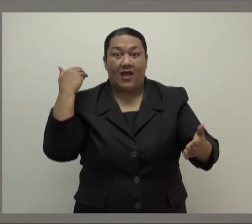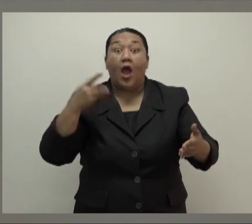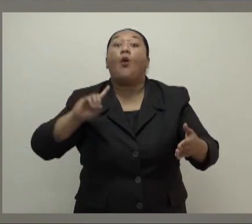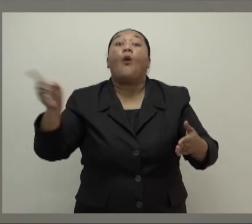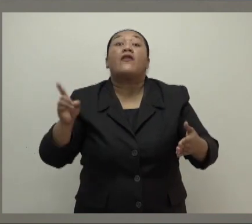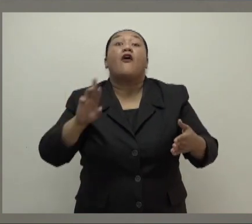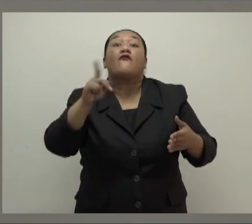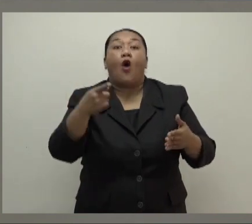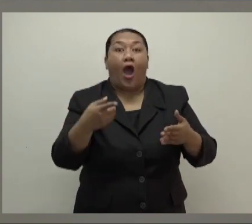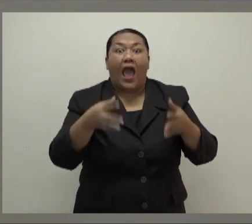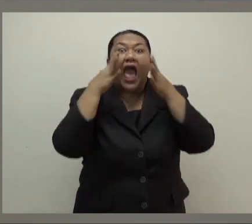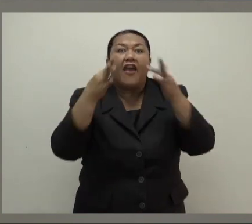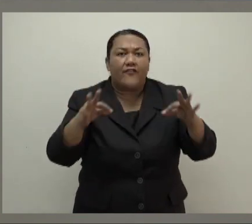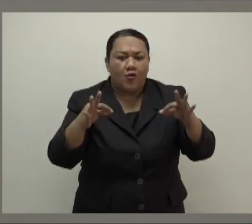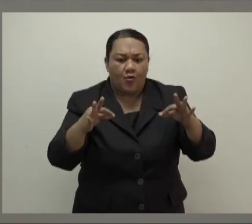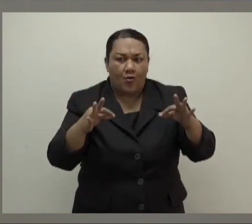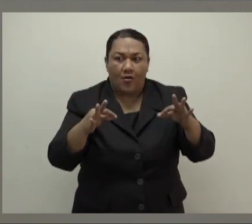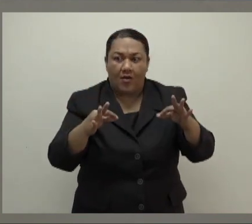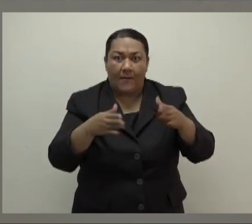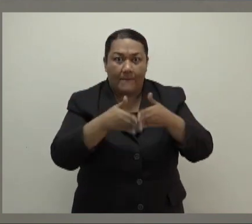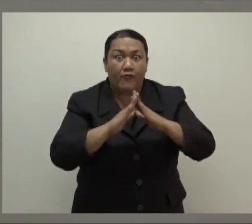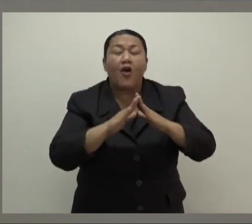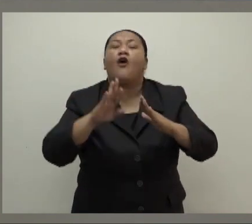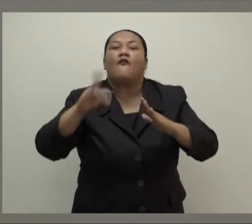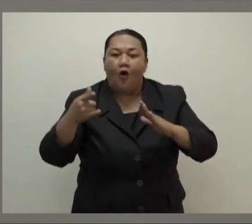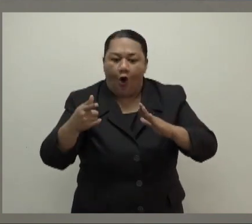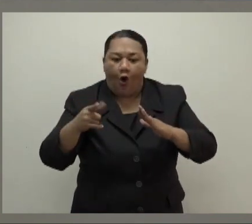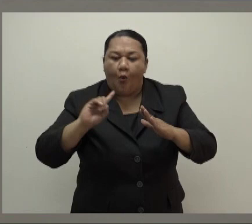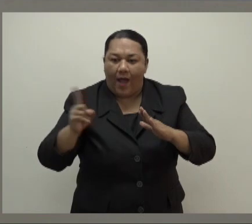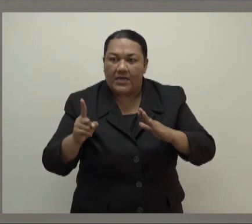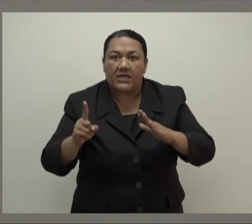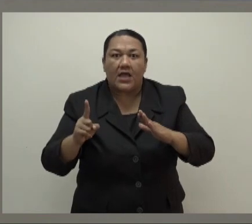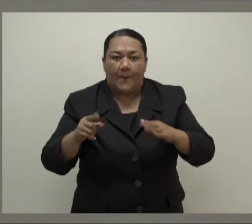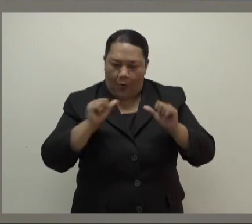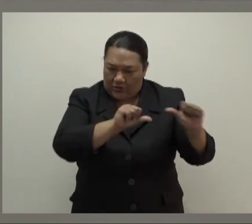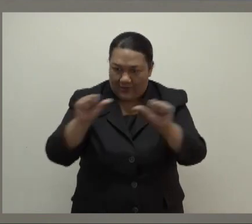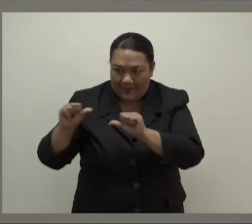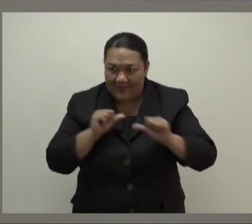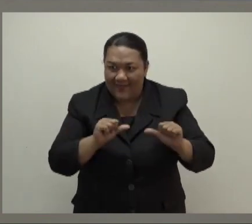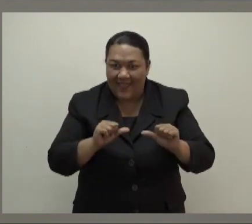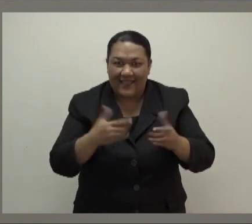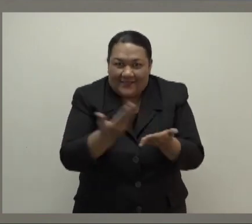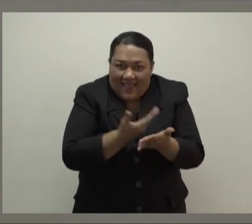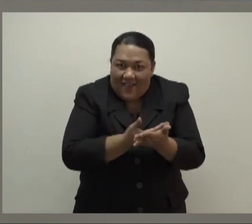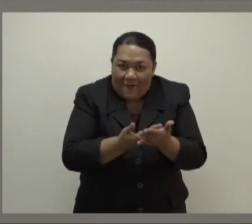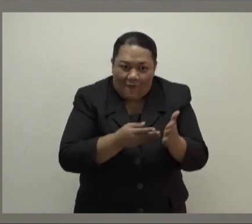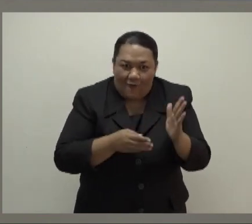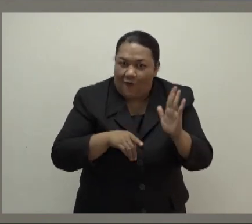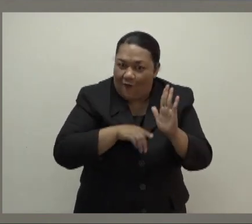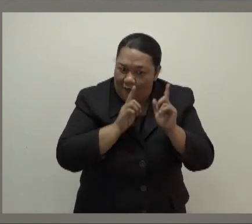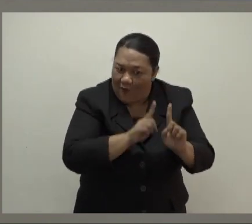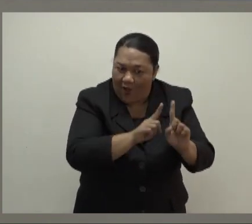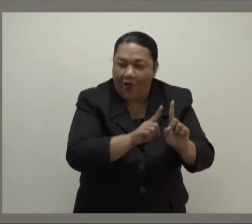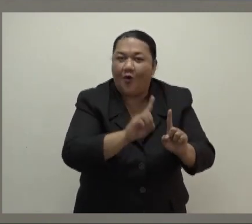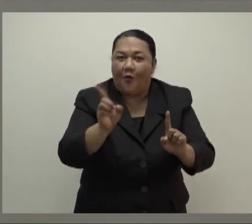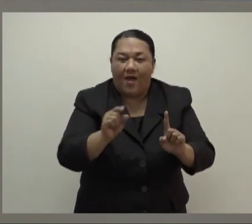non-essential gatherings that can spread the virus and allow for reliable contact tracing at certain hours in the evening. In